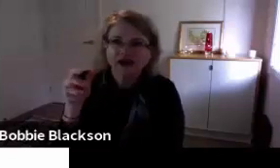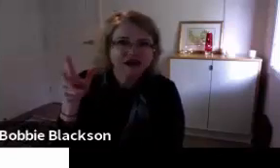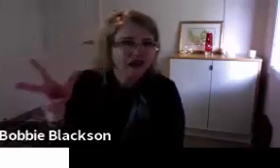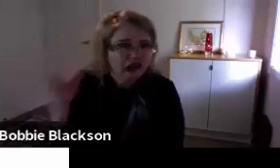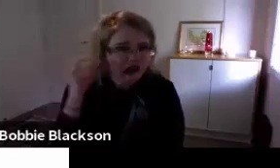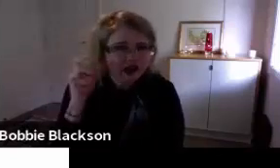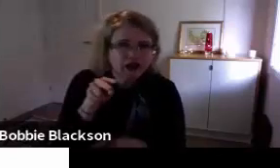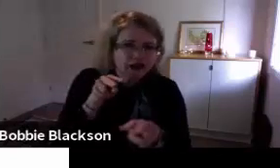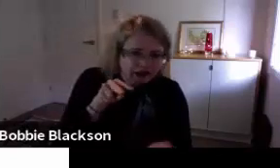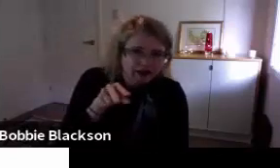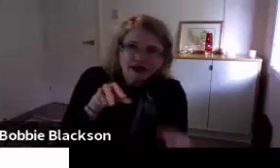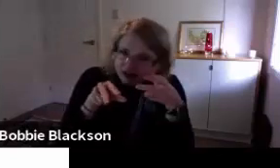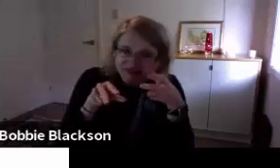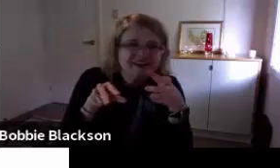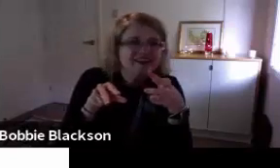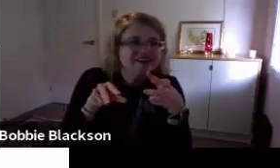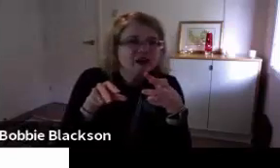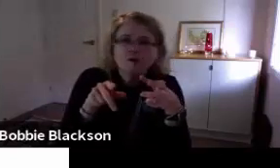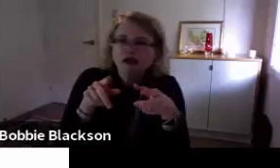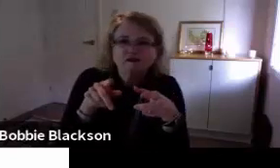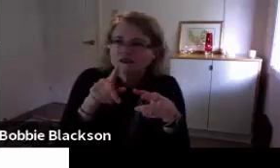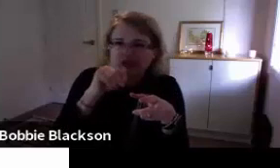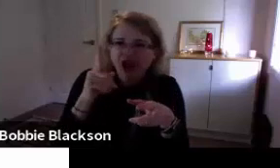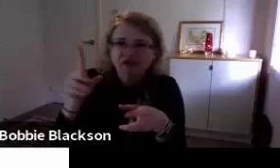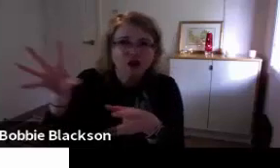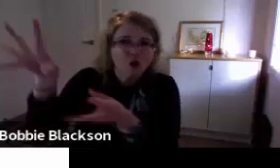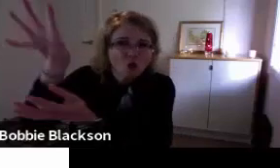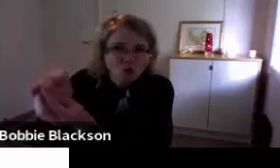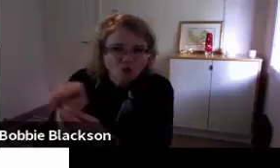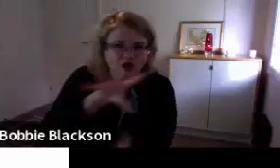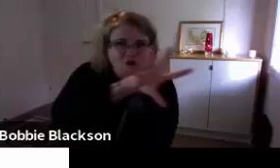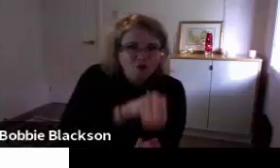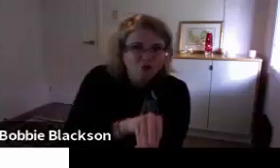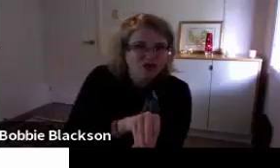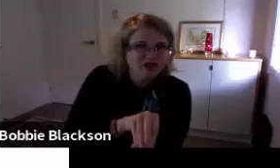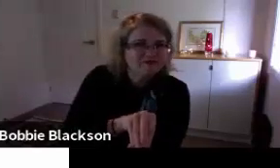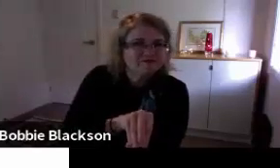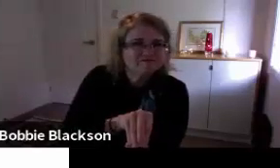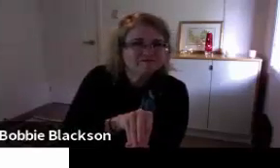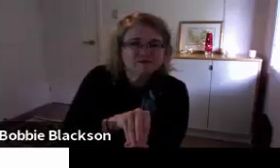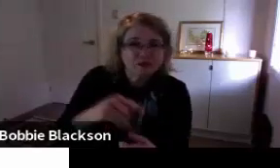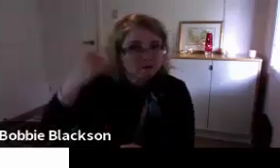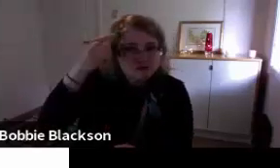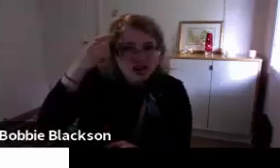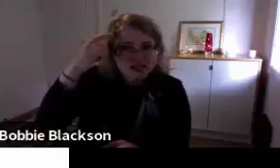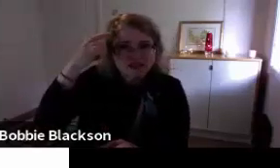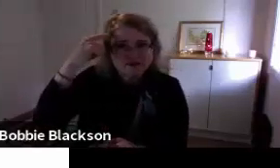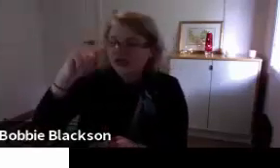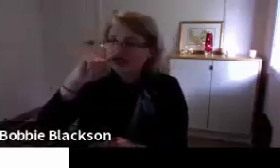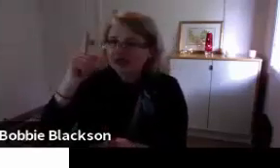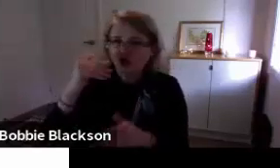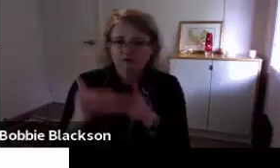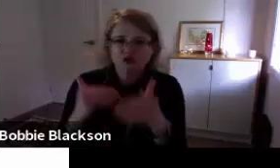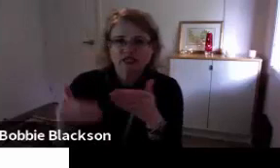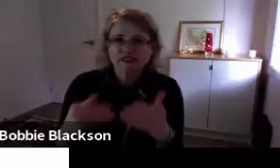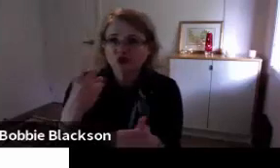So you may be able to acquire some of that French dialogue as you're watching that play on the screen and some of the German